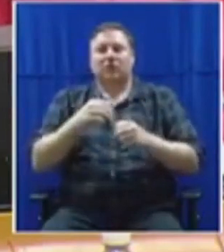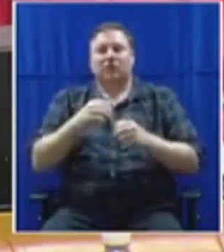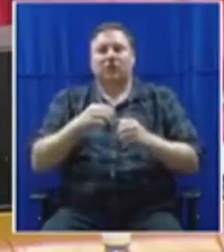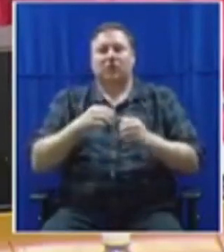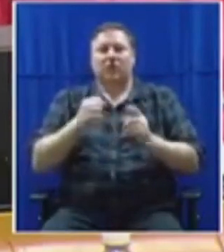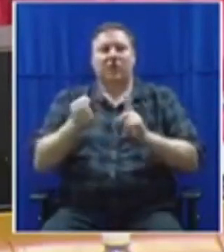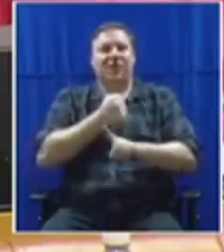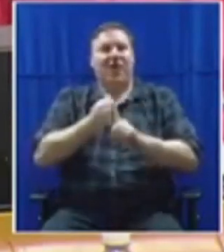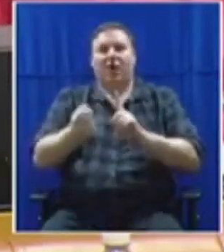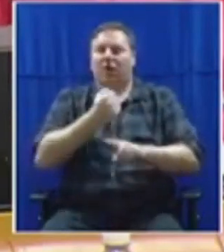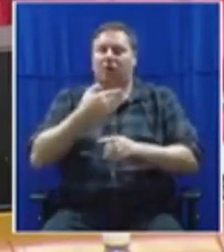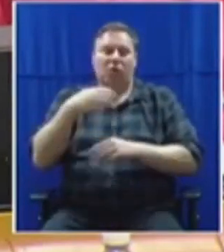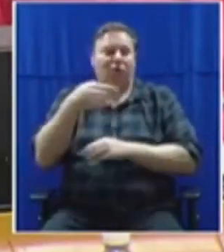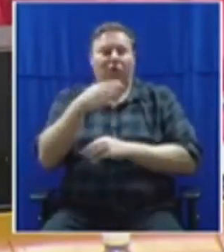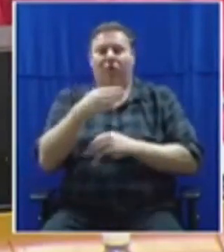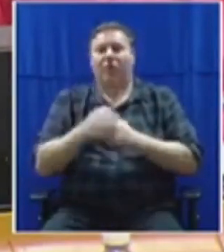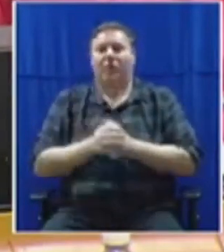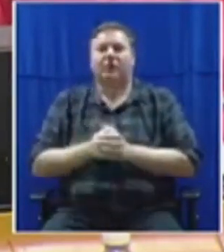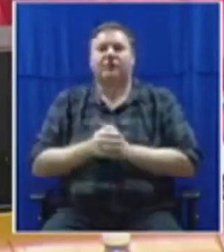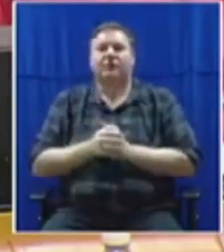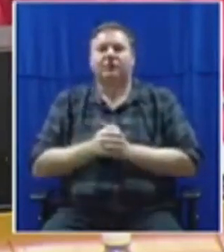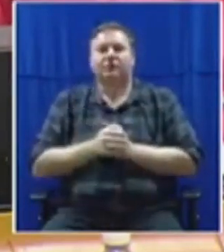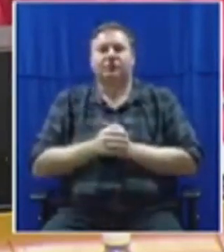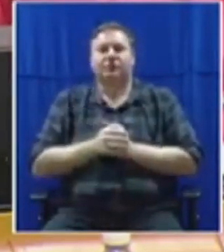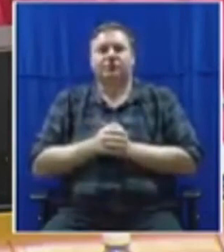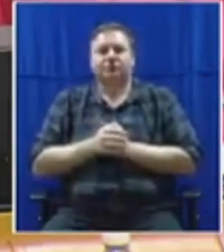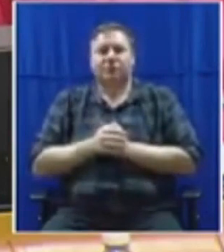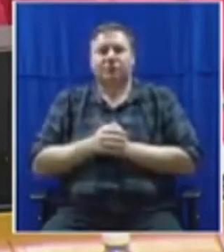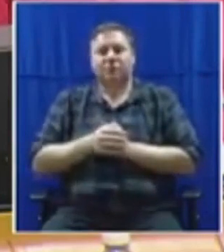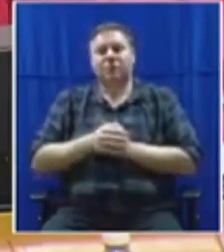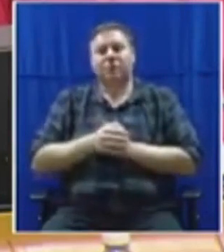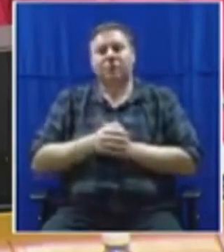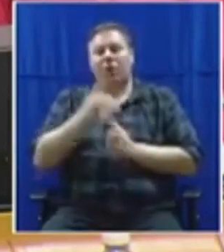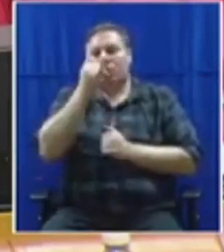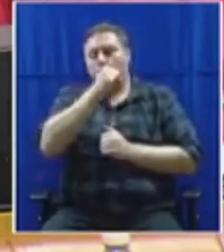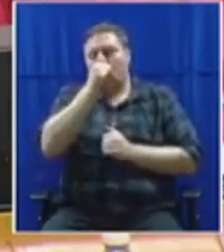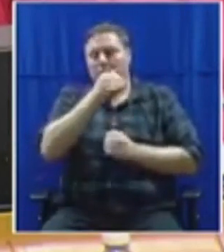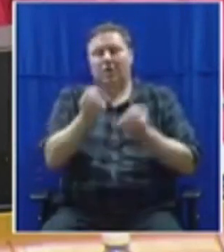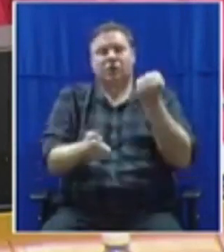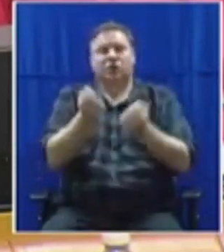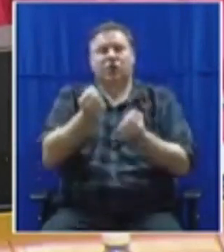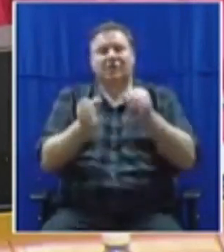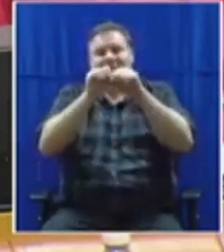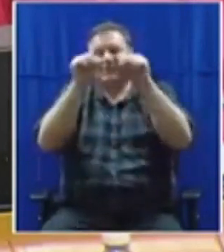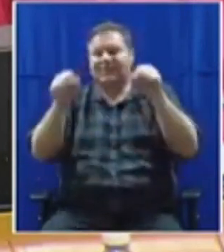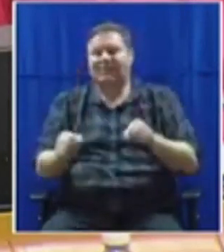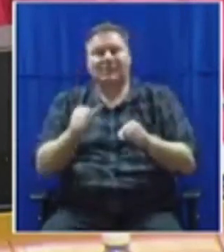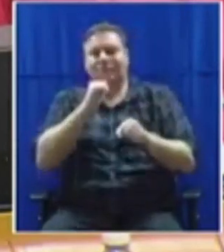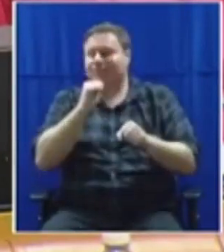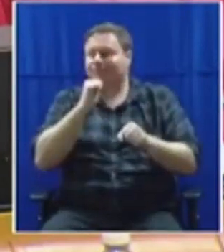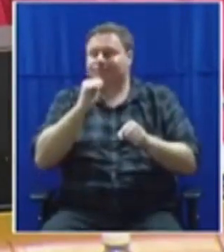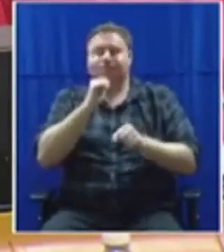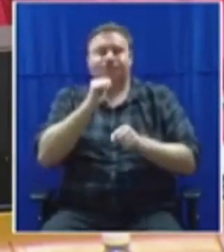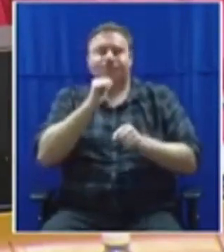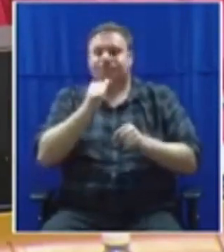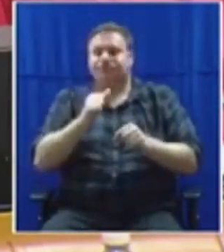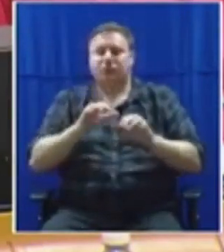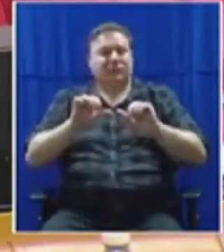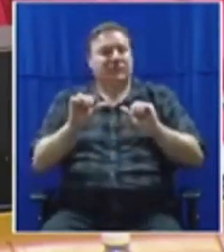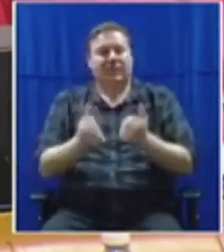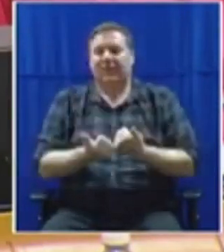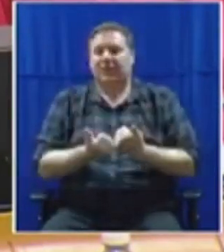further acknowledge that the criminal justice system has let all of us down, in particularly